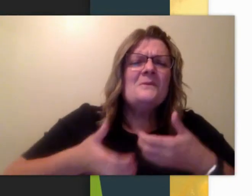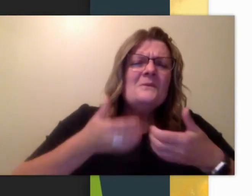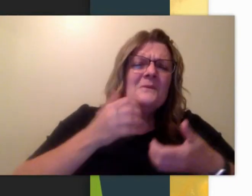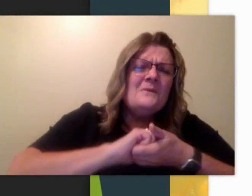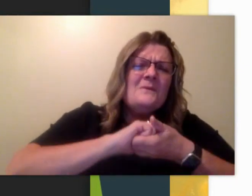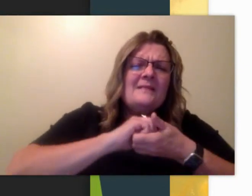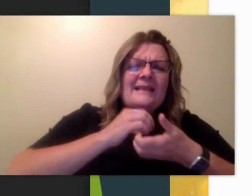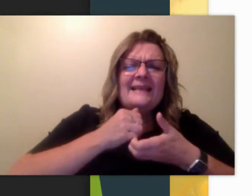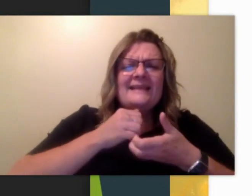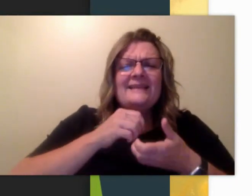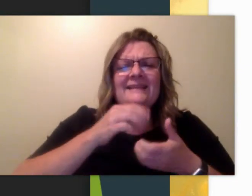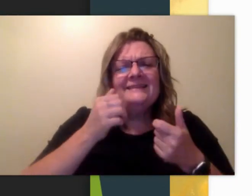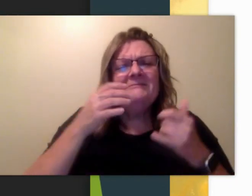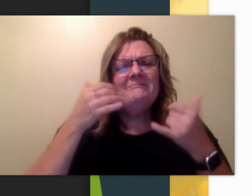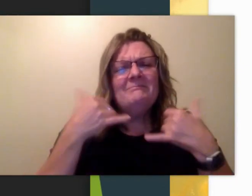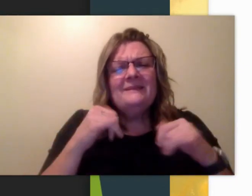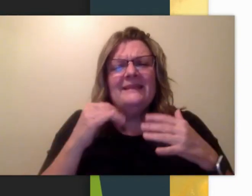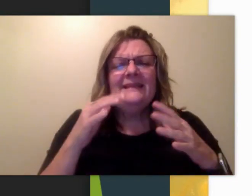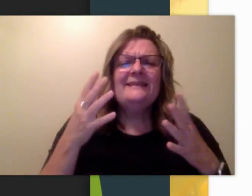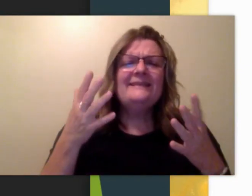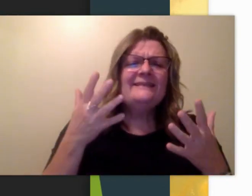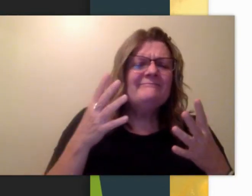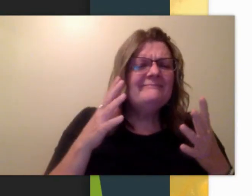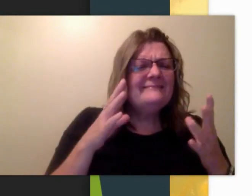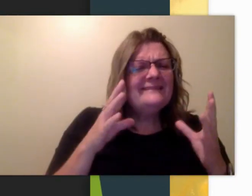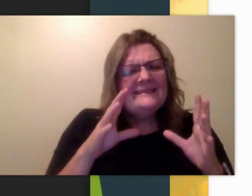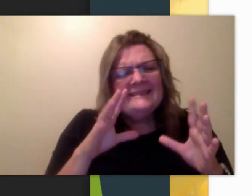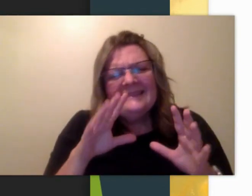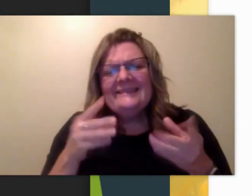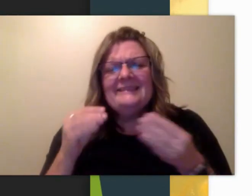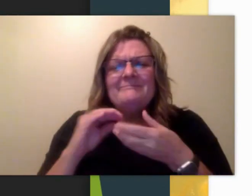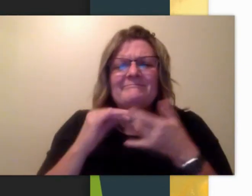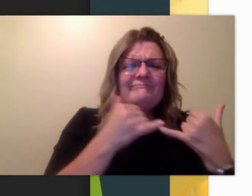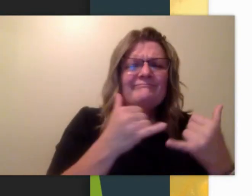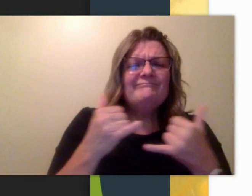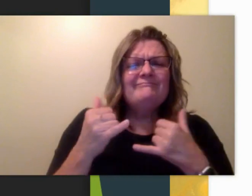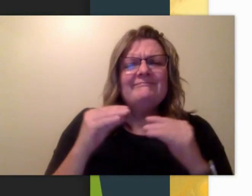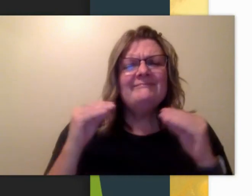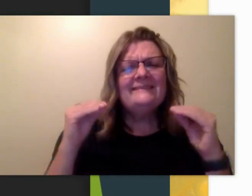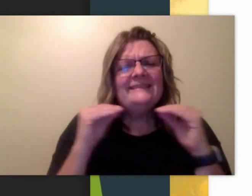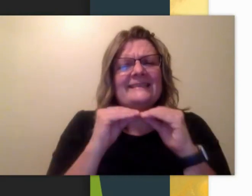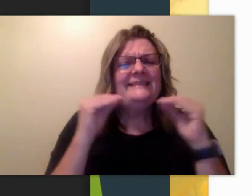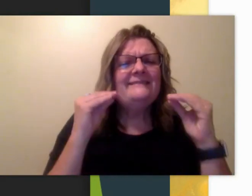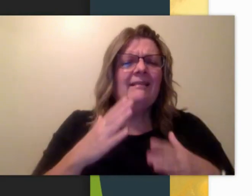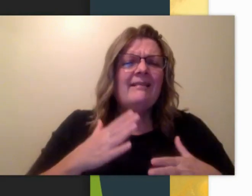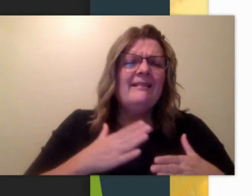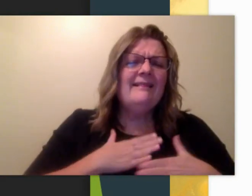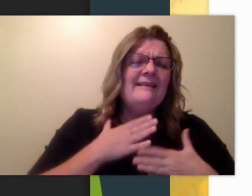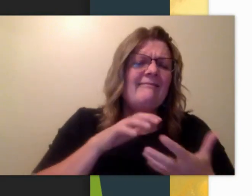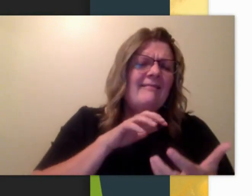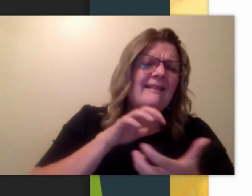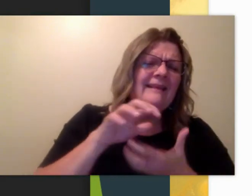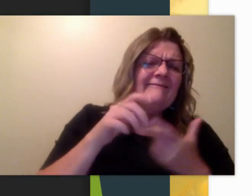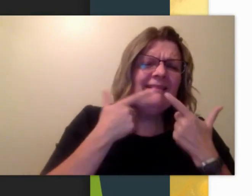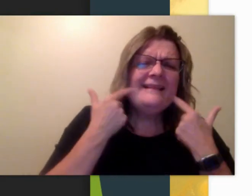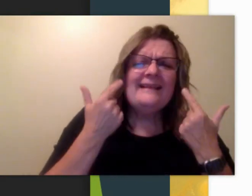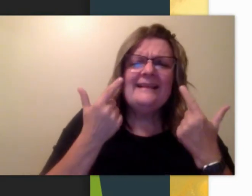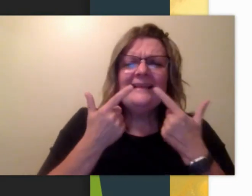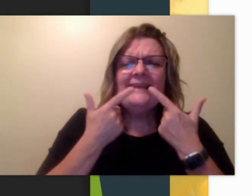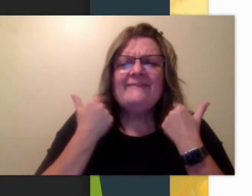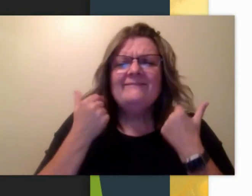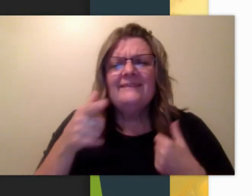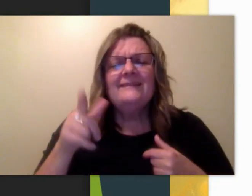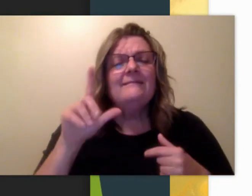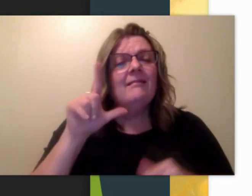Hands to hold. Hands to play. Hands to yak and kiss tips as we